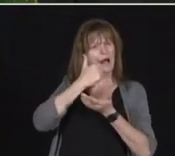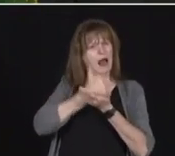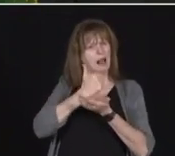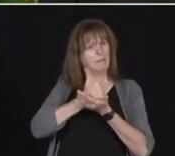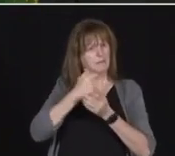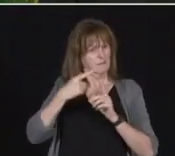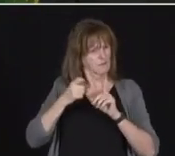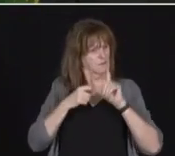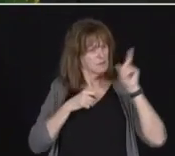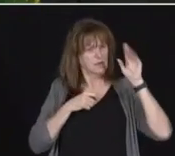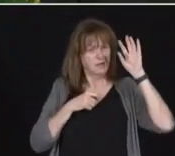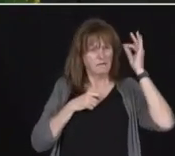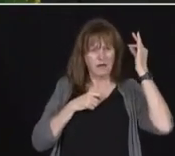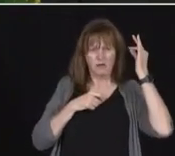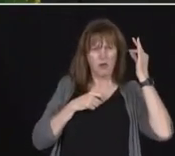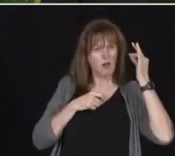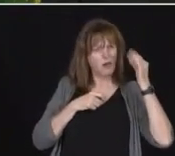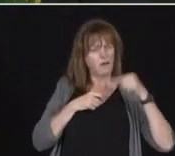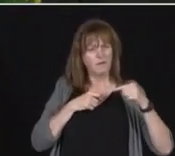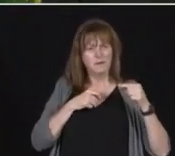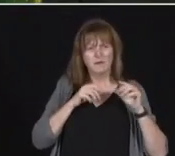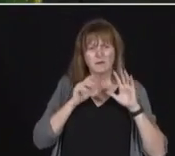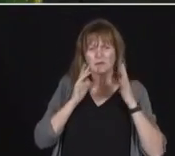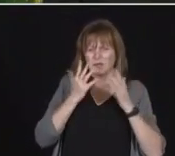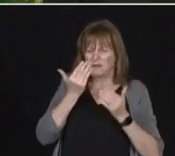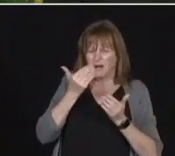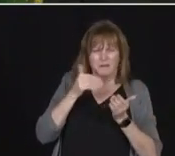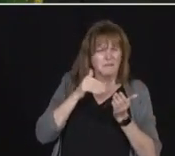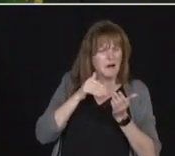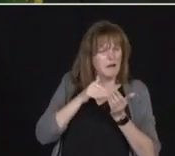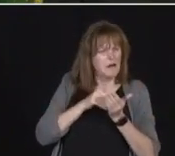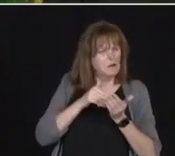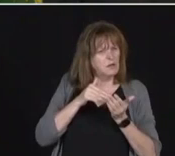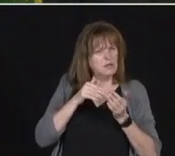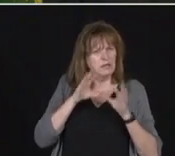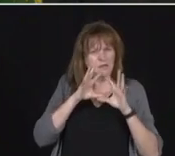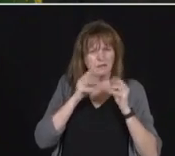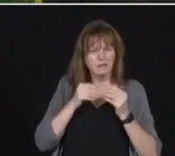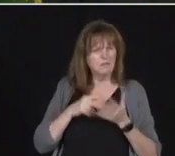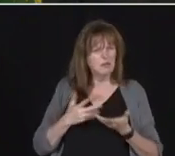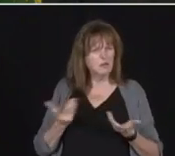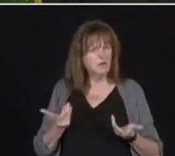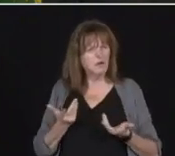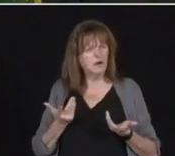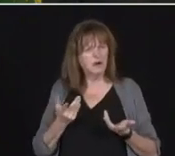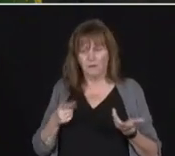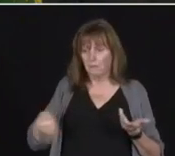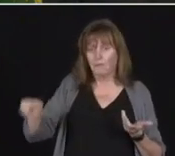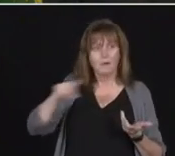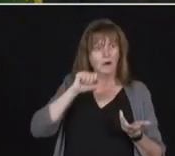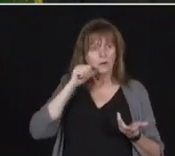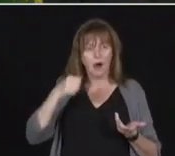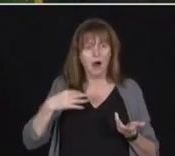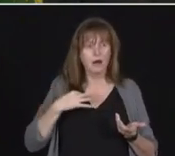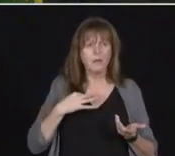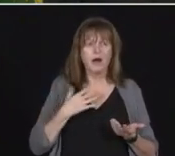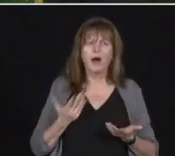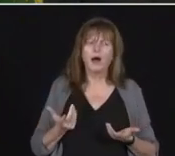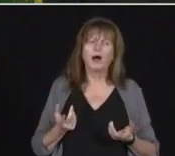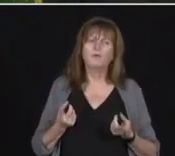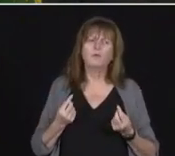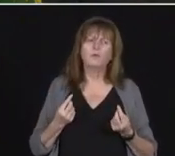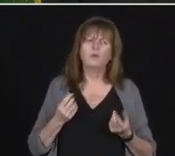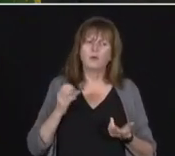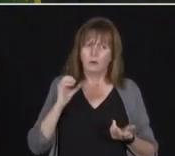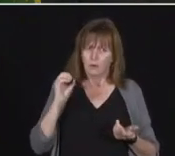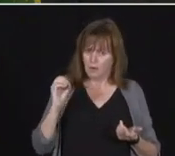of applications means that the government, the Ontario government will be considering any kind of measures to encourage